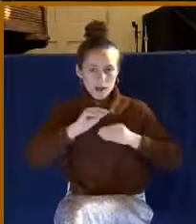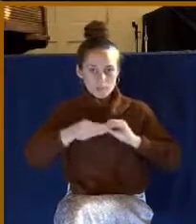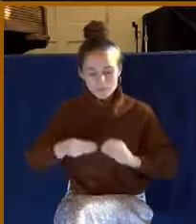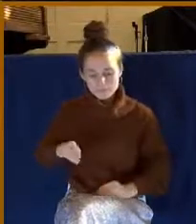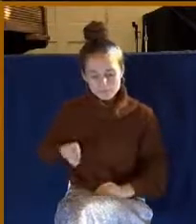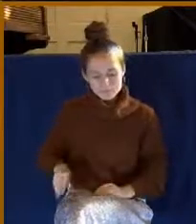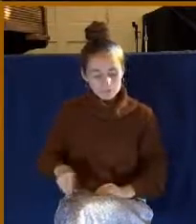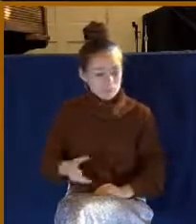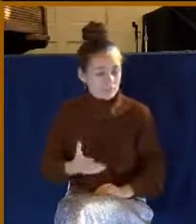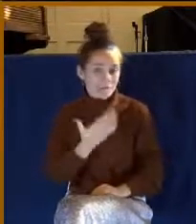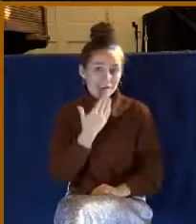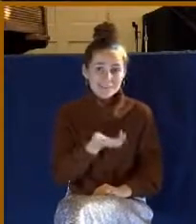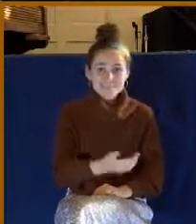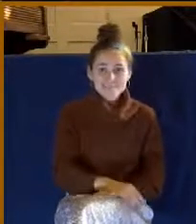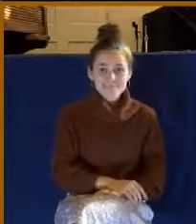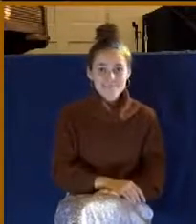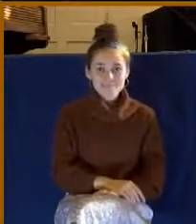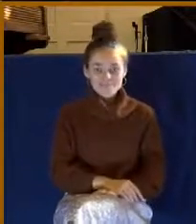And he said, thanks.